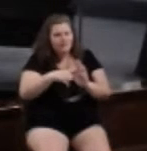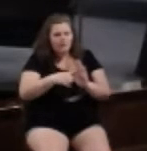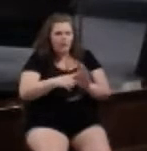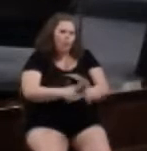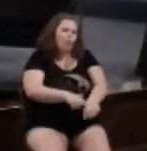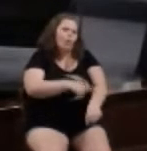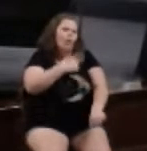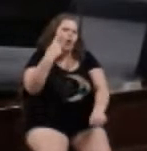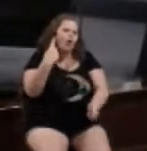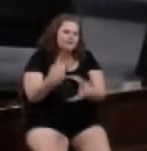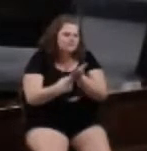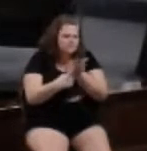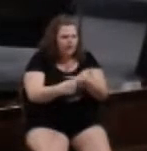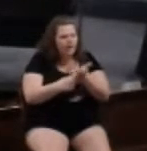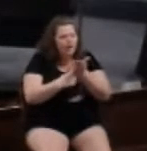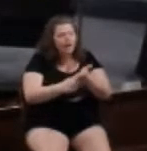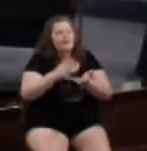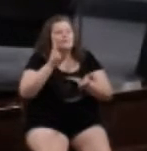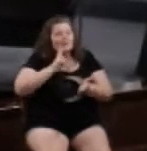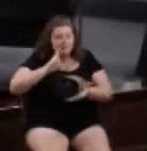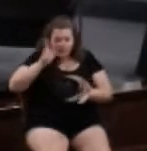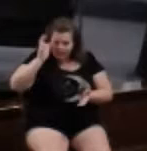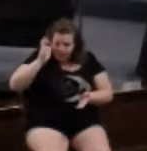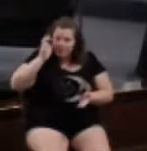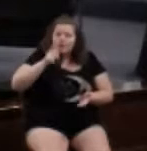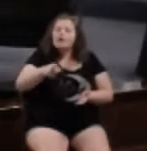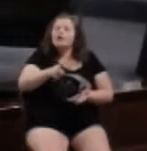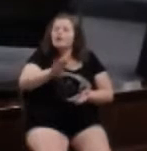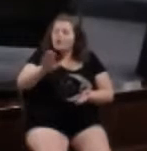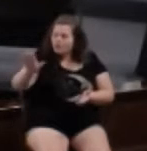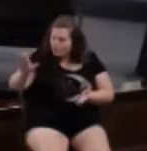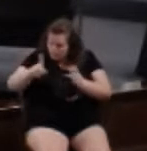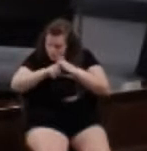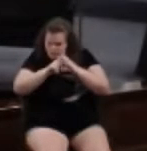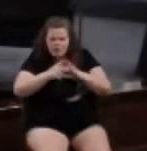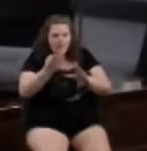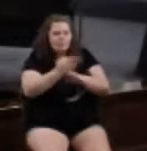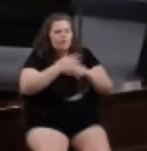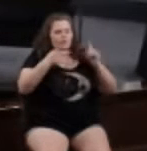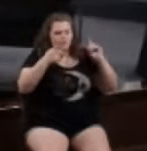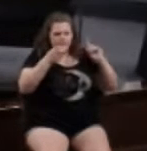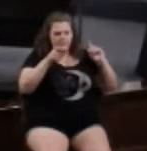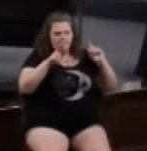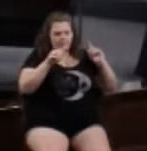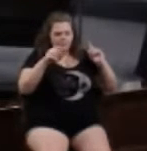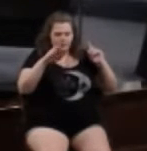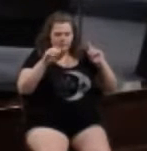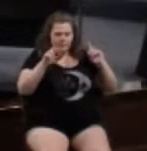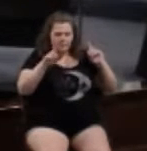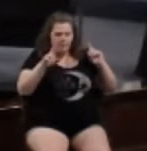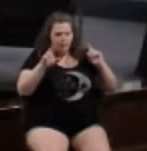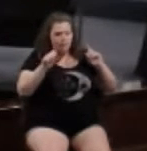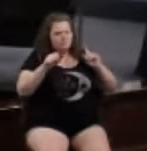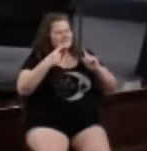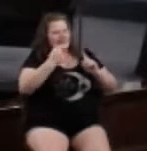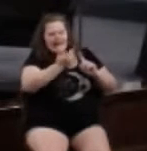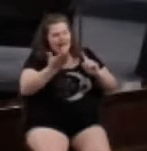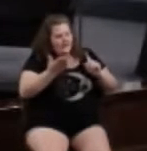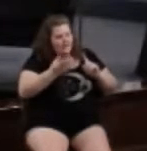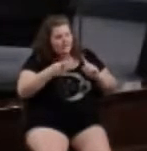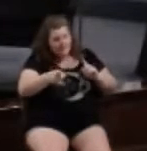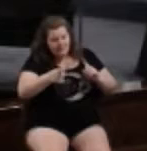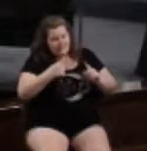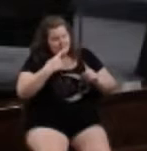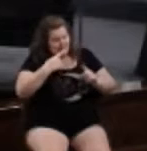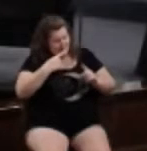discussion. People's voices were heard before Peter, Barnabas, and Paul start saying anything. Starting in 7, says at the meeting after a long discussion,